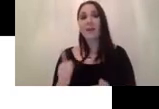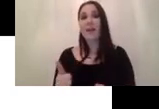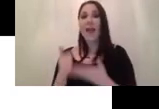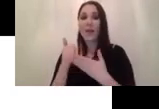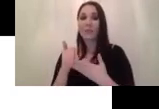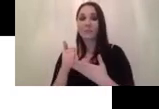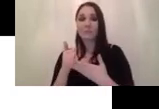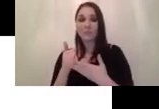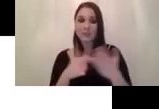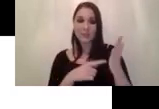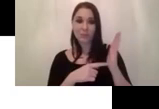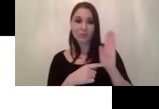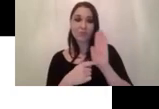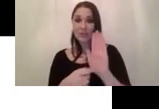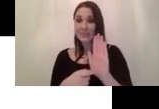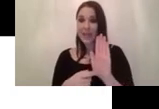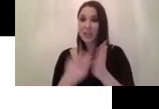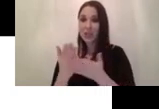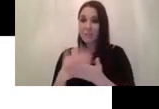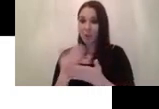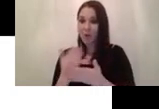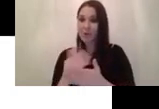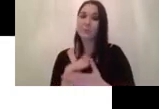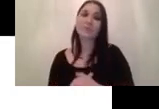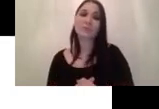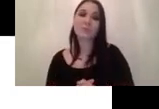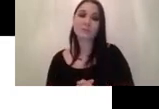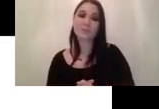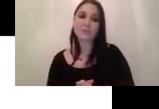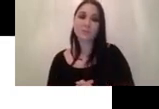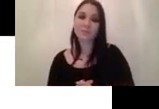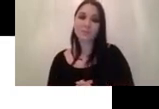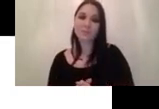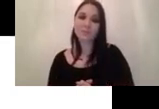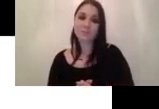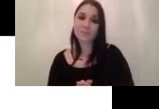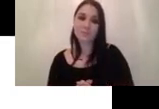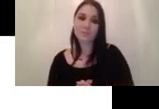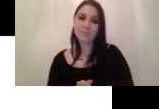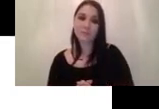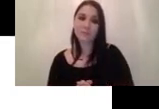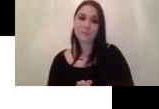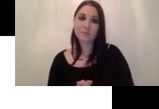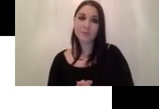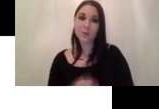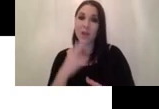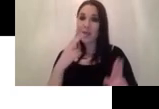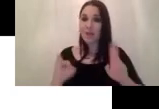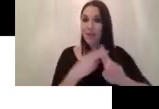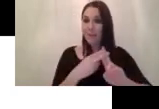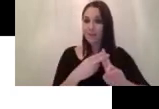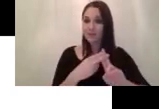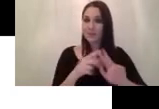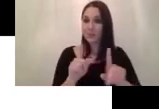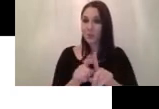part a little bit for our case um secondly we labeled our own data set and um